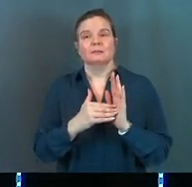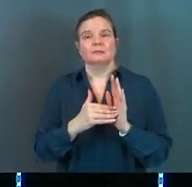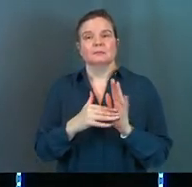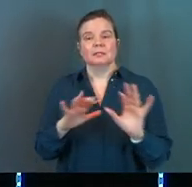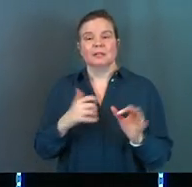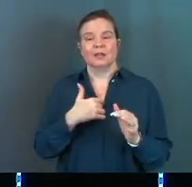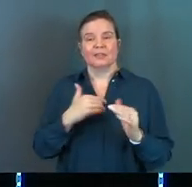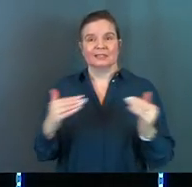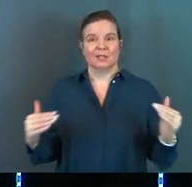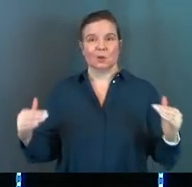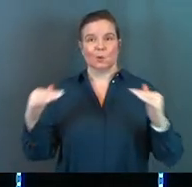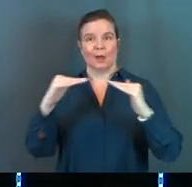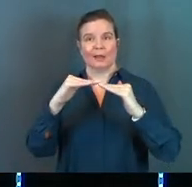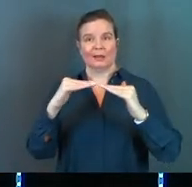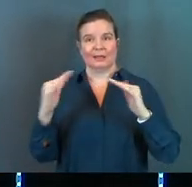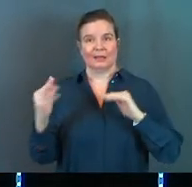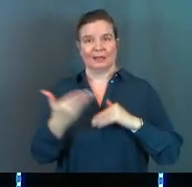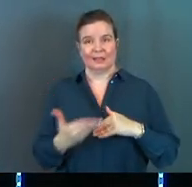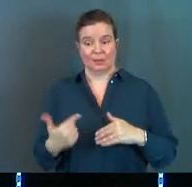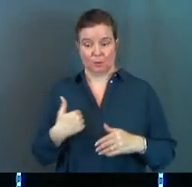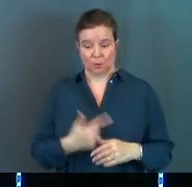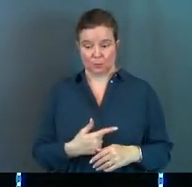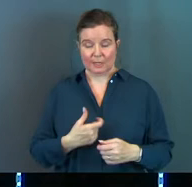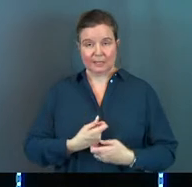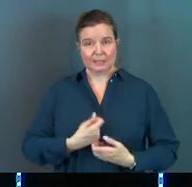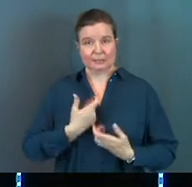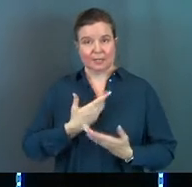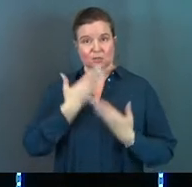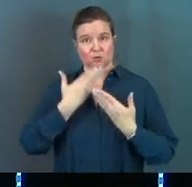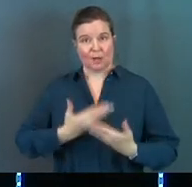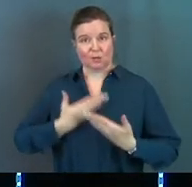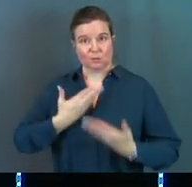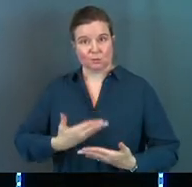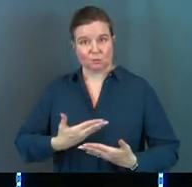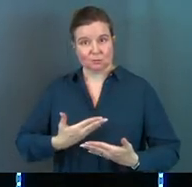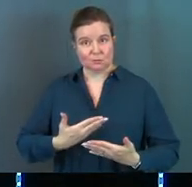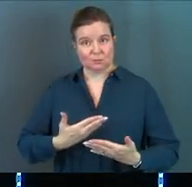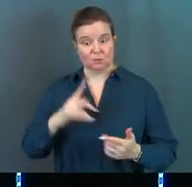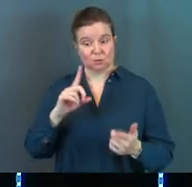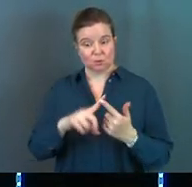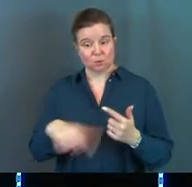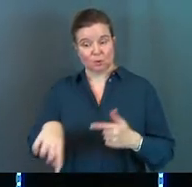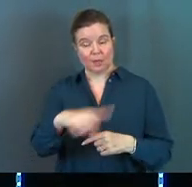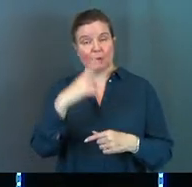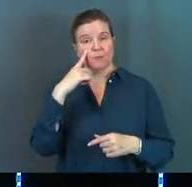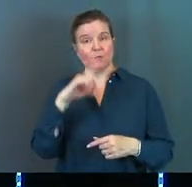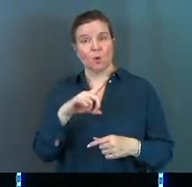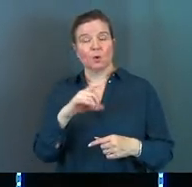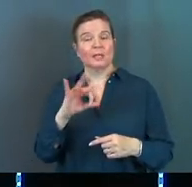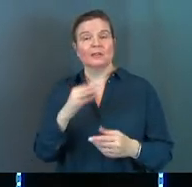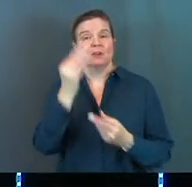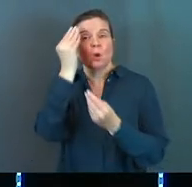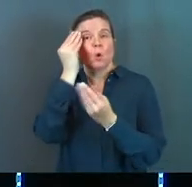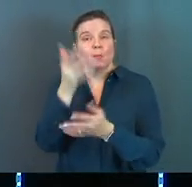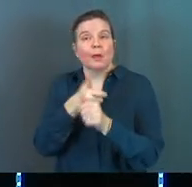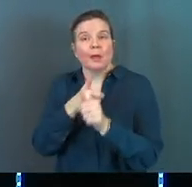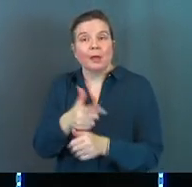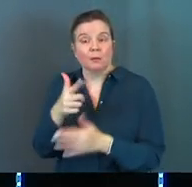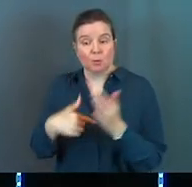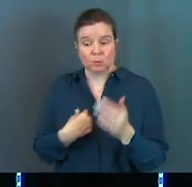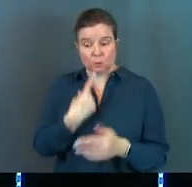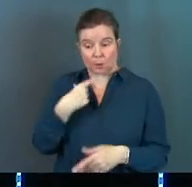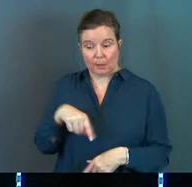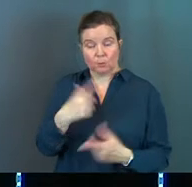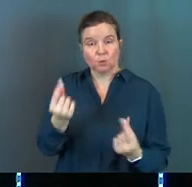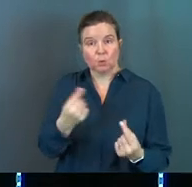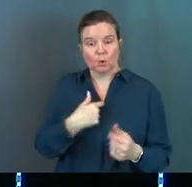does this equality thing. When we express gratitude to them for even obeying what we've told